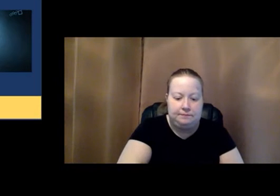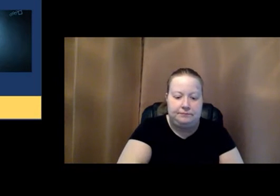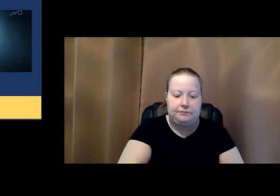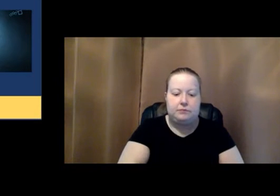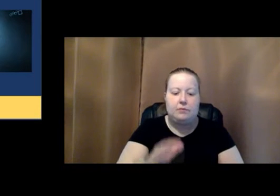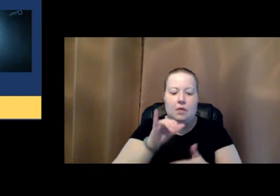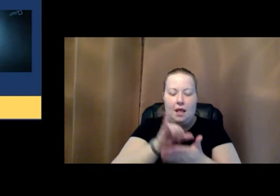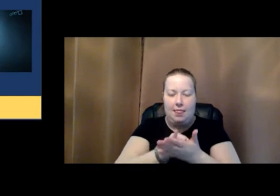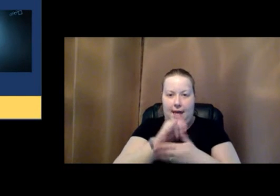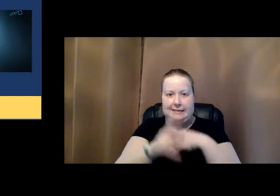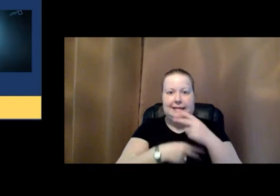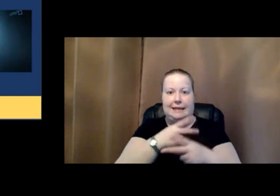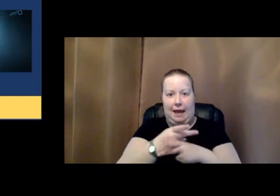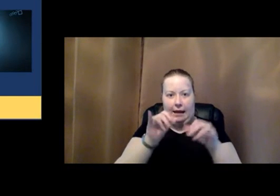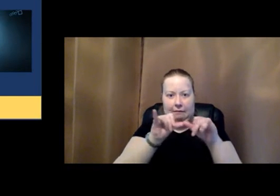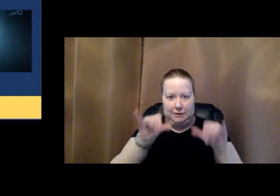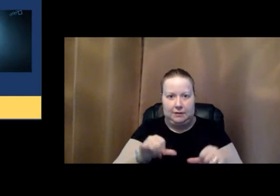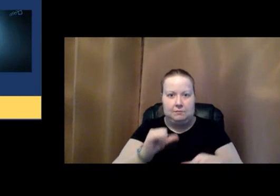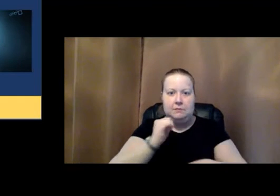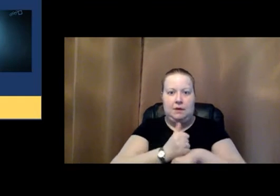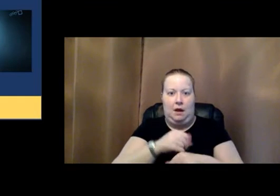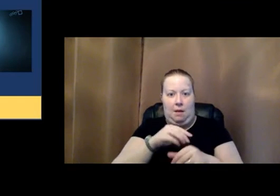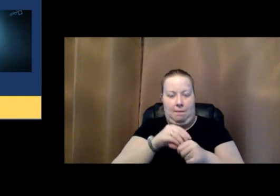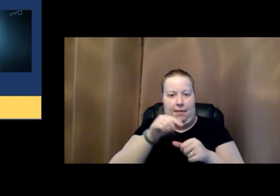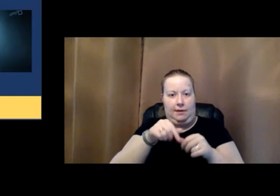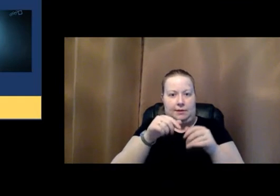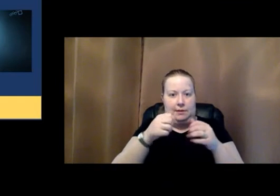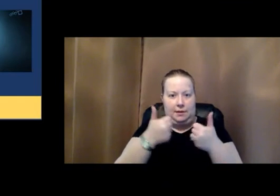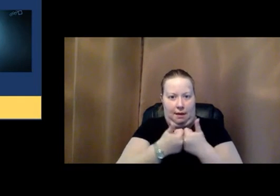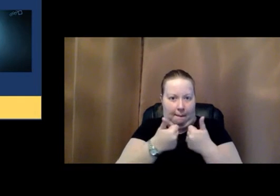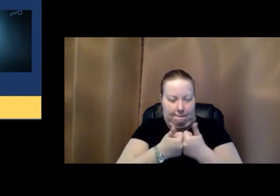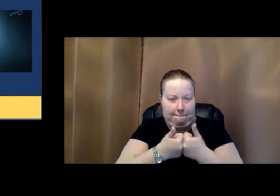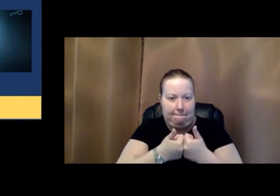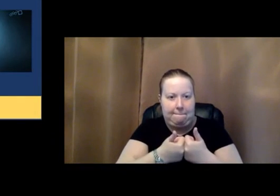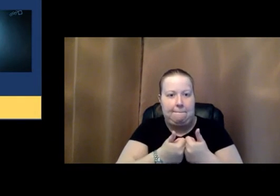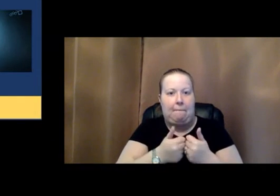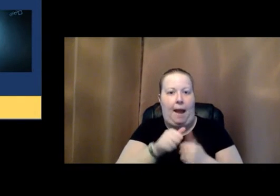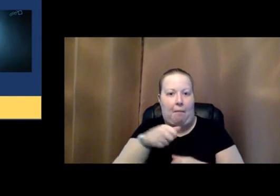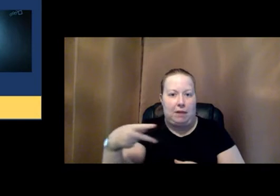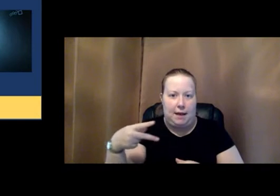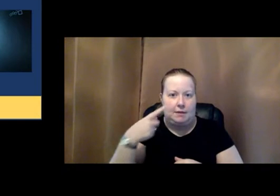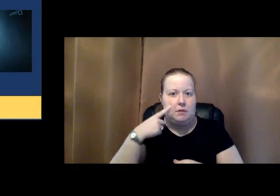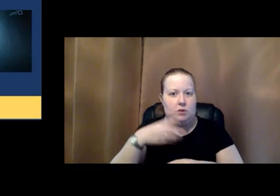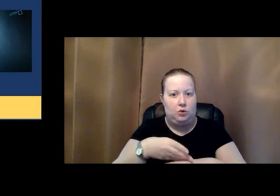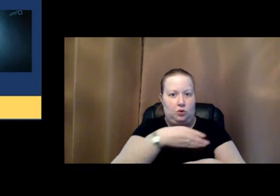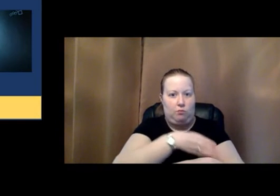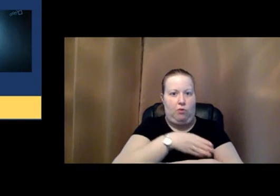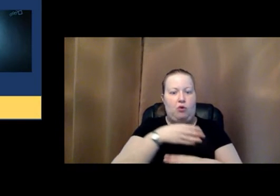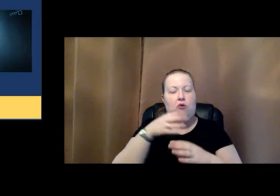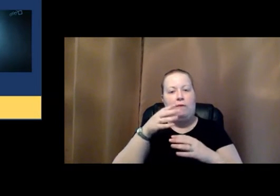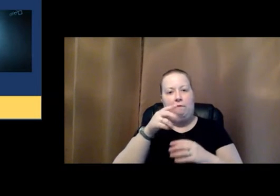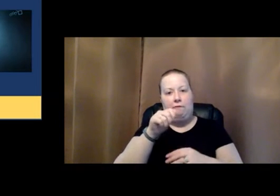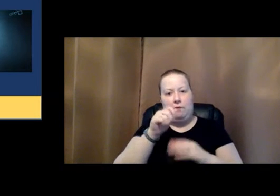of systems that are set up in this gamified application to improve attention skills.